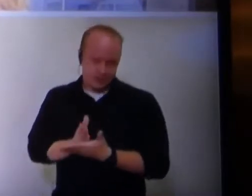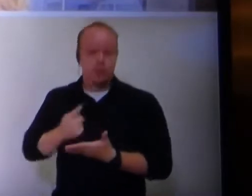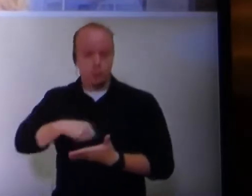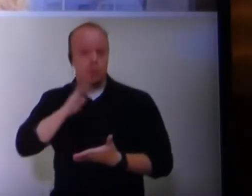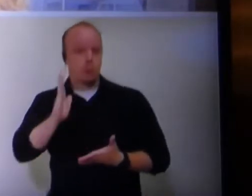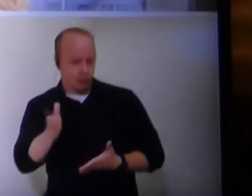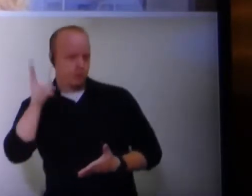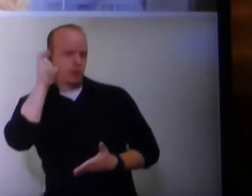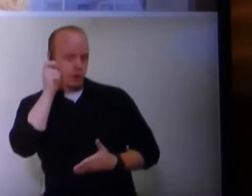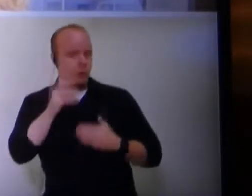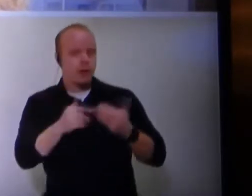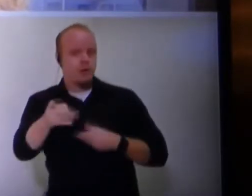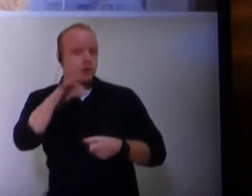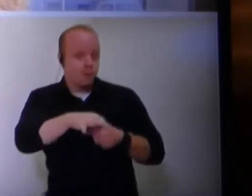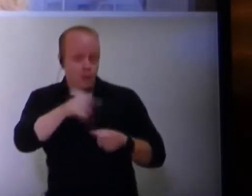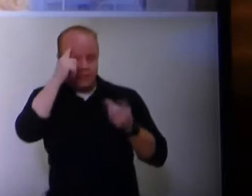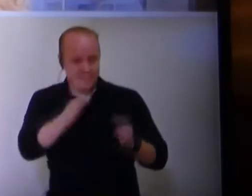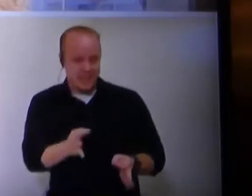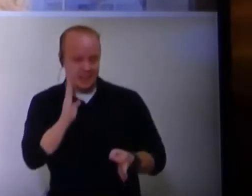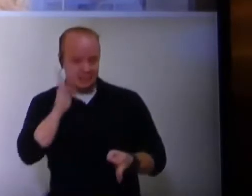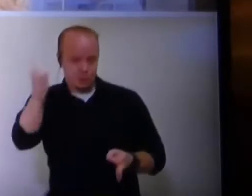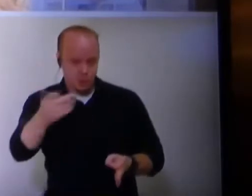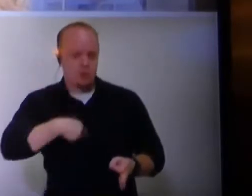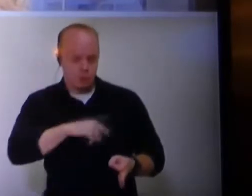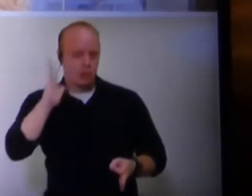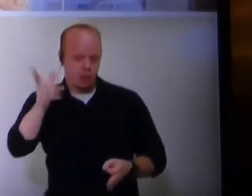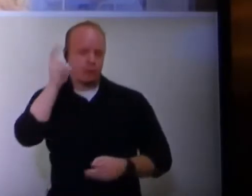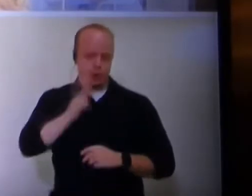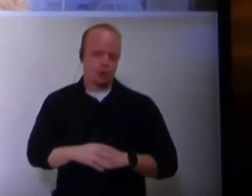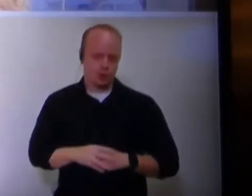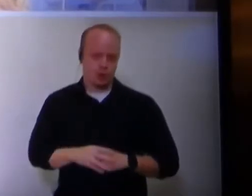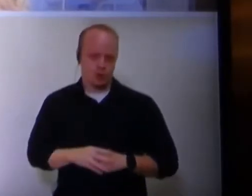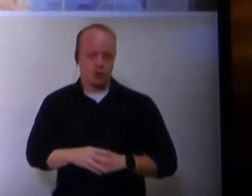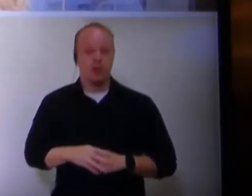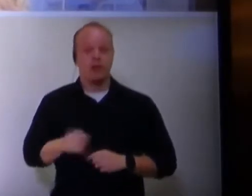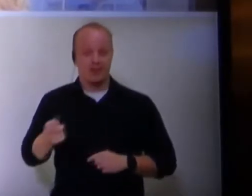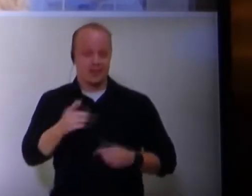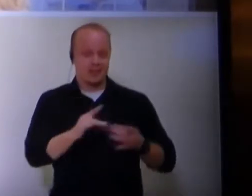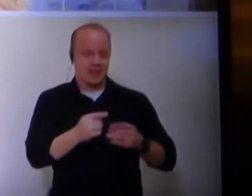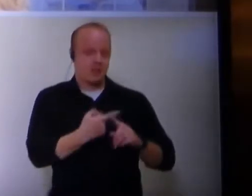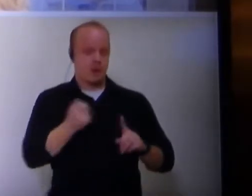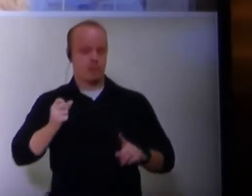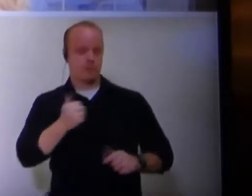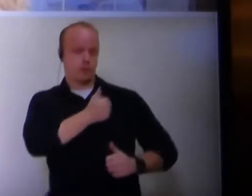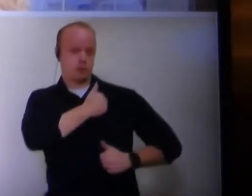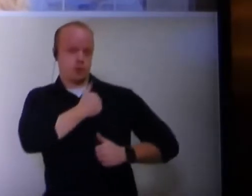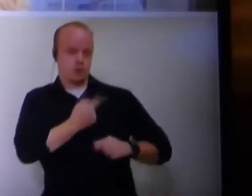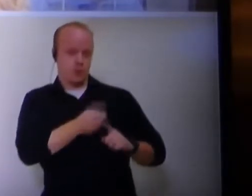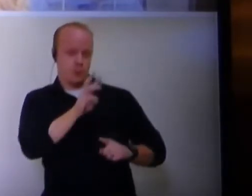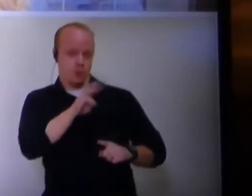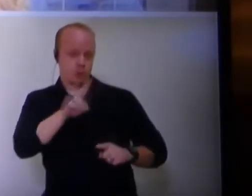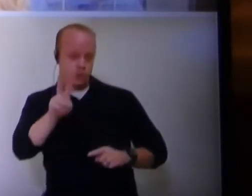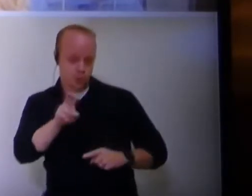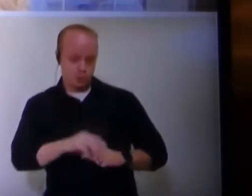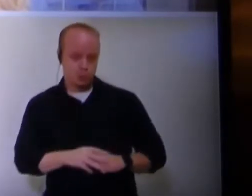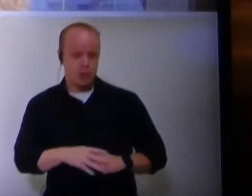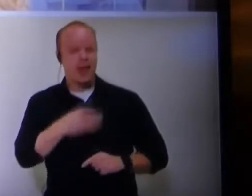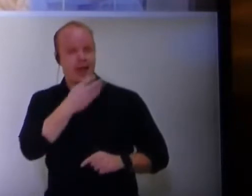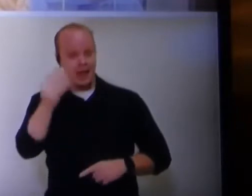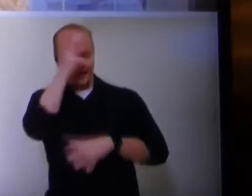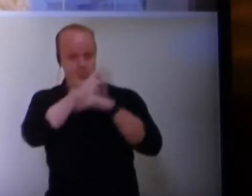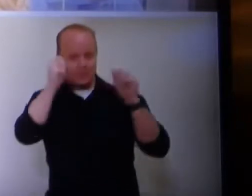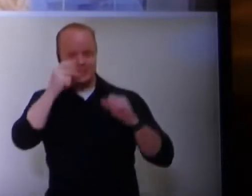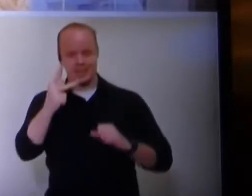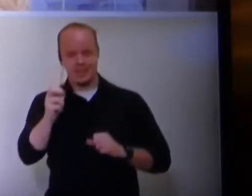Whatever you vote or decide, in the future we will be heard. And as said by the soldiers from World War II and